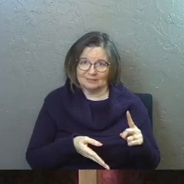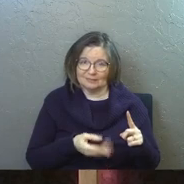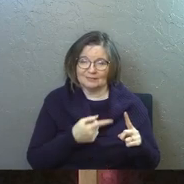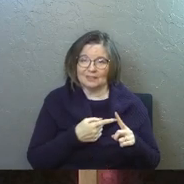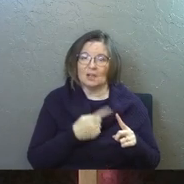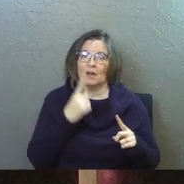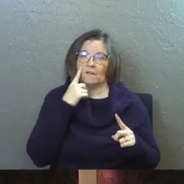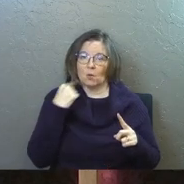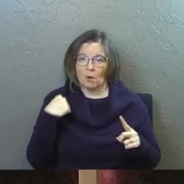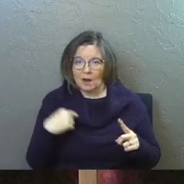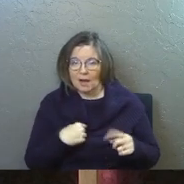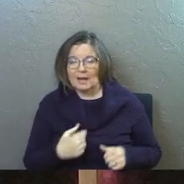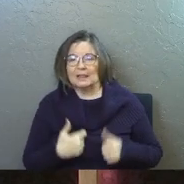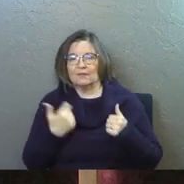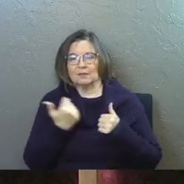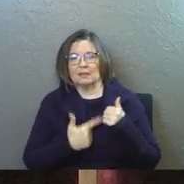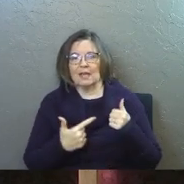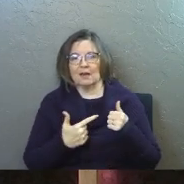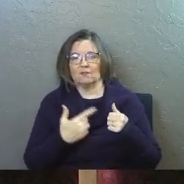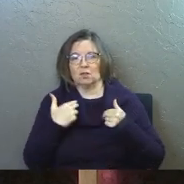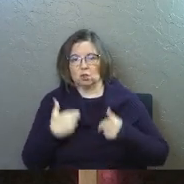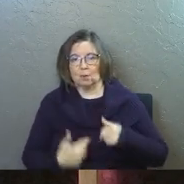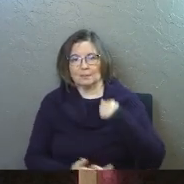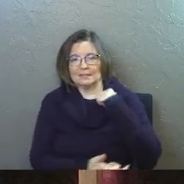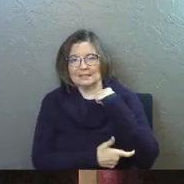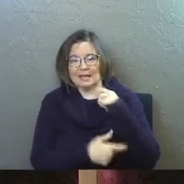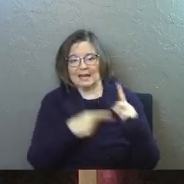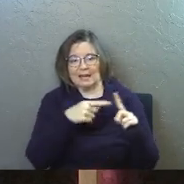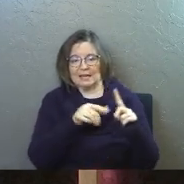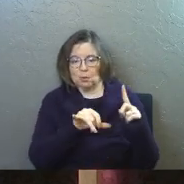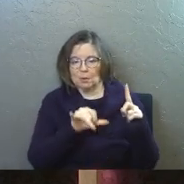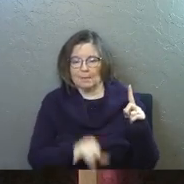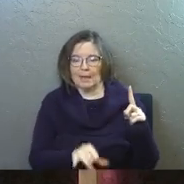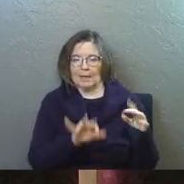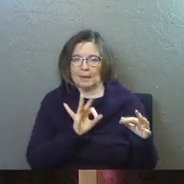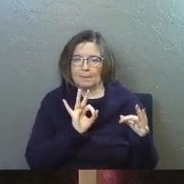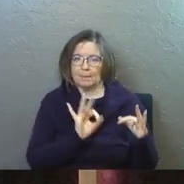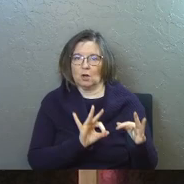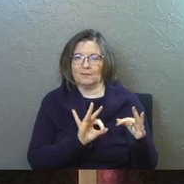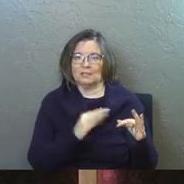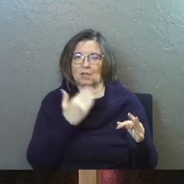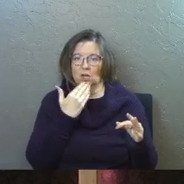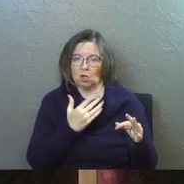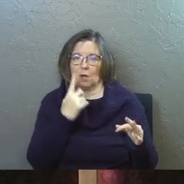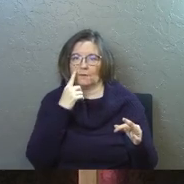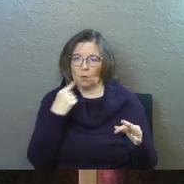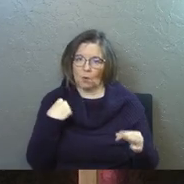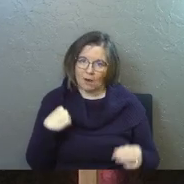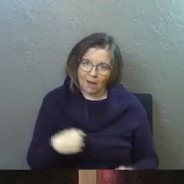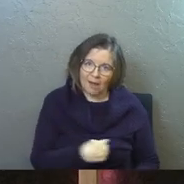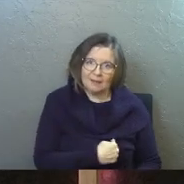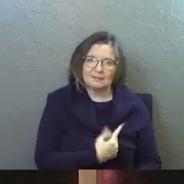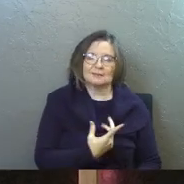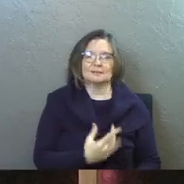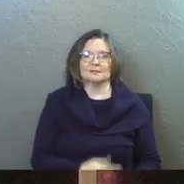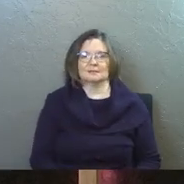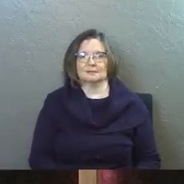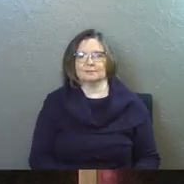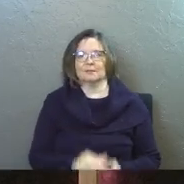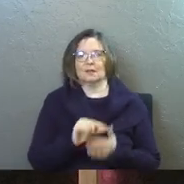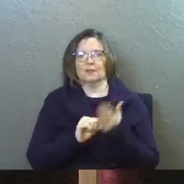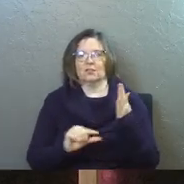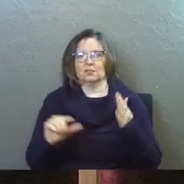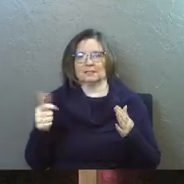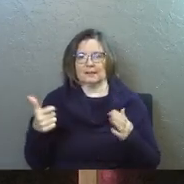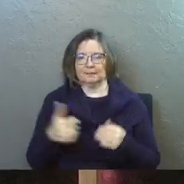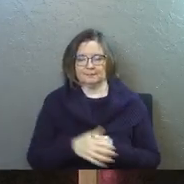So for us, he lived with every human temptation and he remained perfect and good for us, for us. Verse